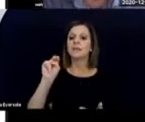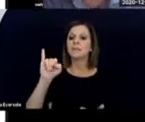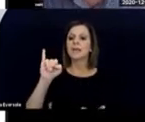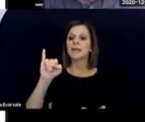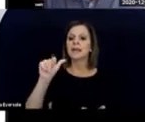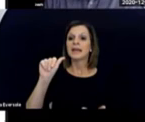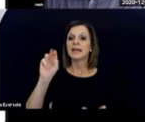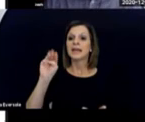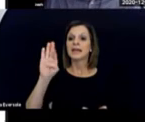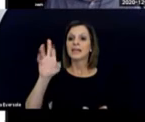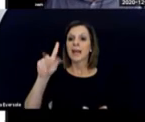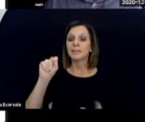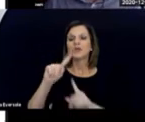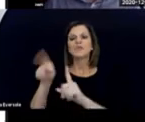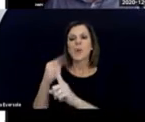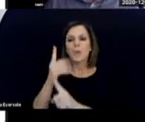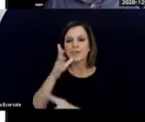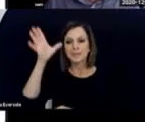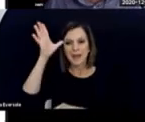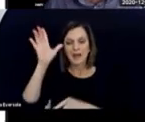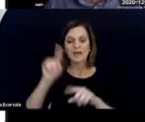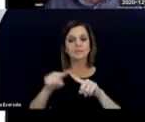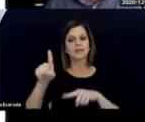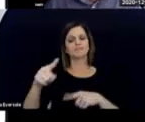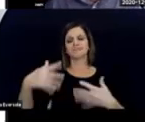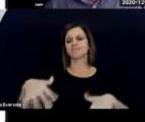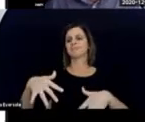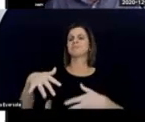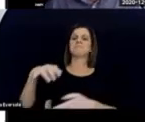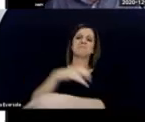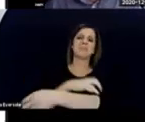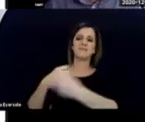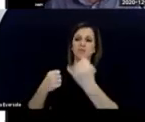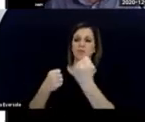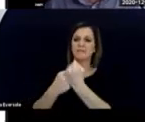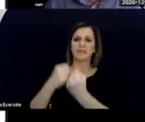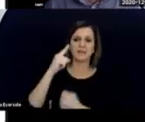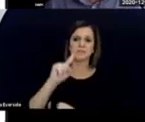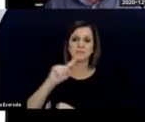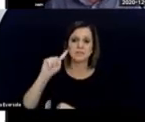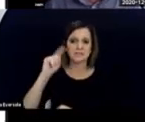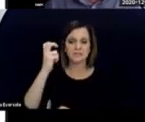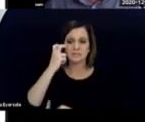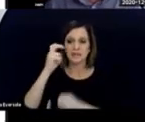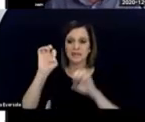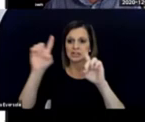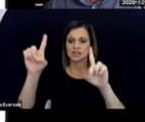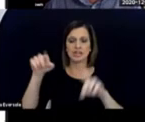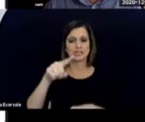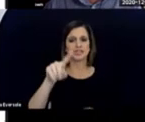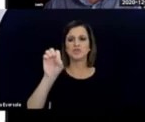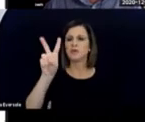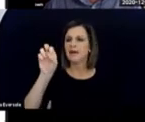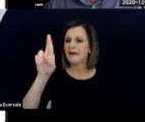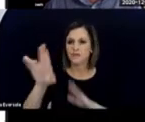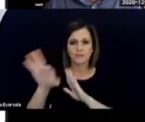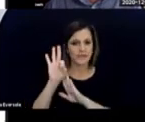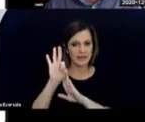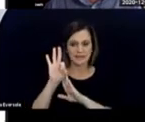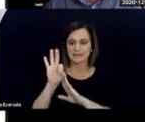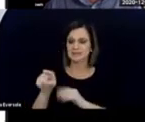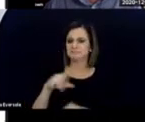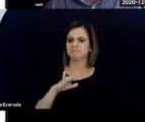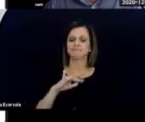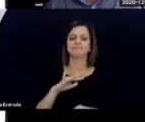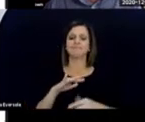a parent, but is as powerful an advocate for deafblind education as you will ever, ever find. So